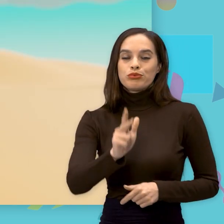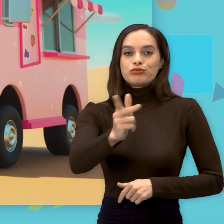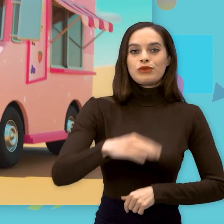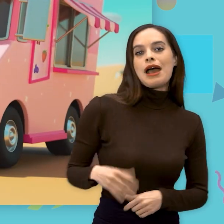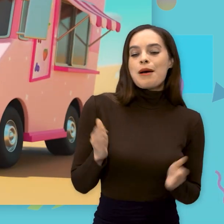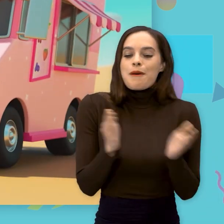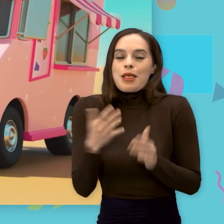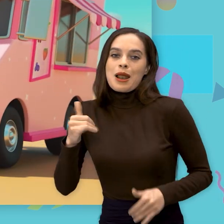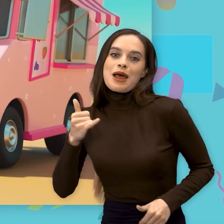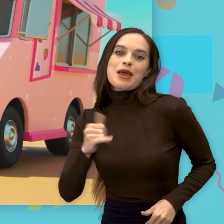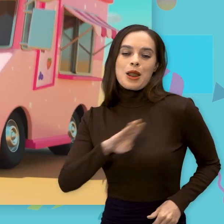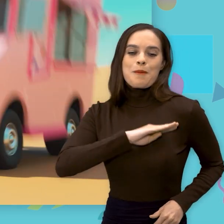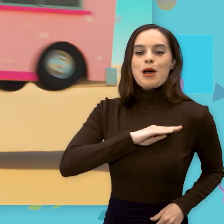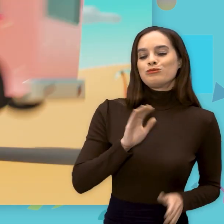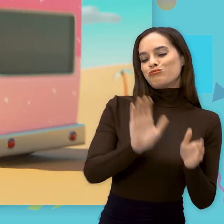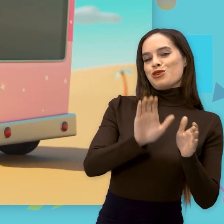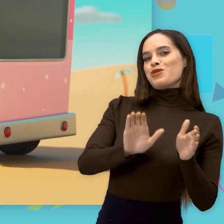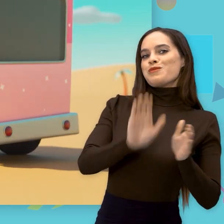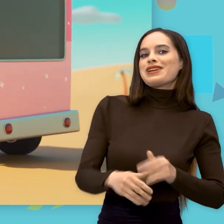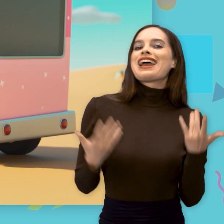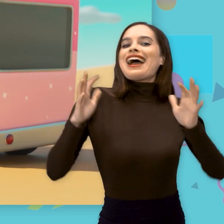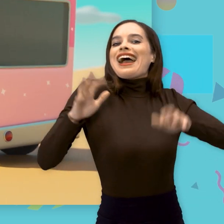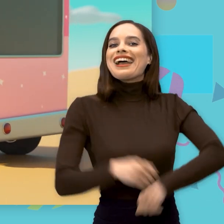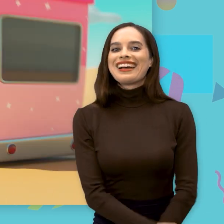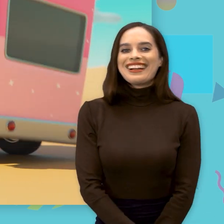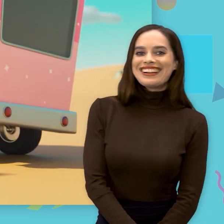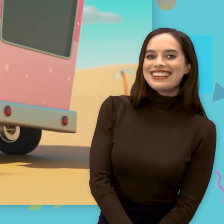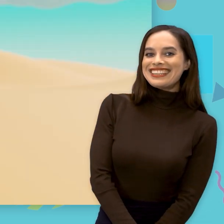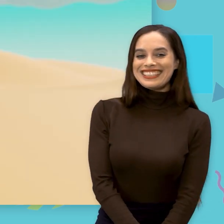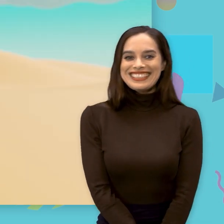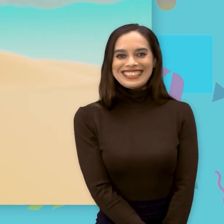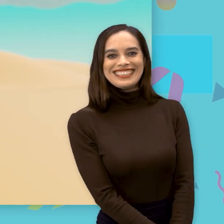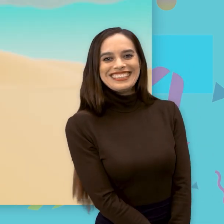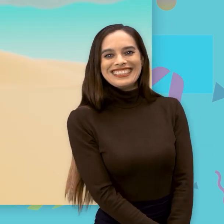way I'm a little yellow bus, beep, beep, yay!